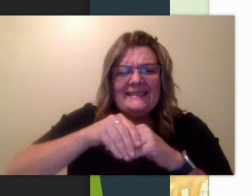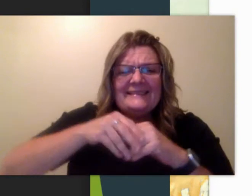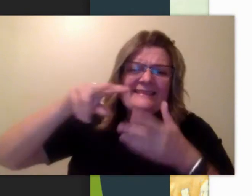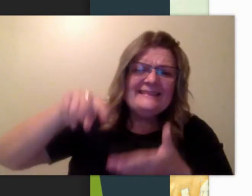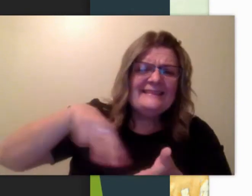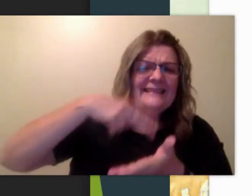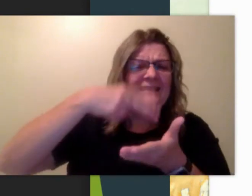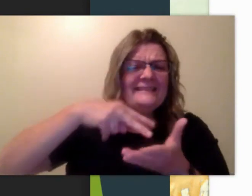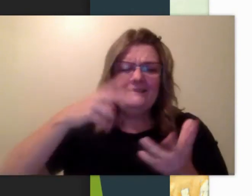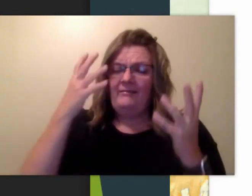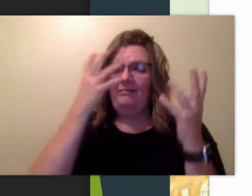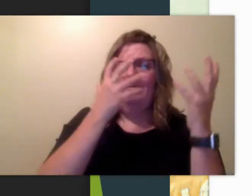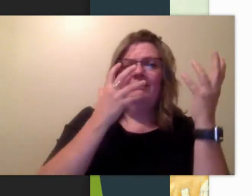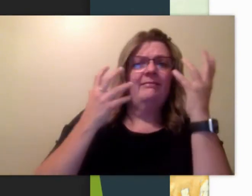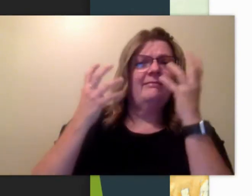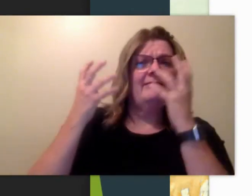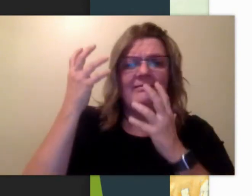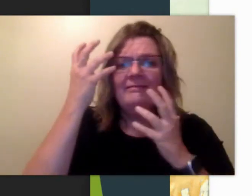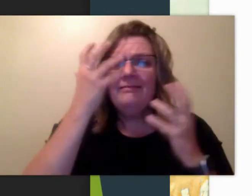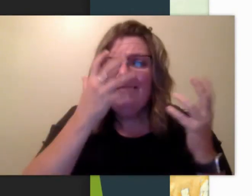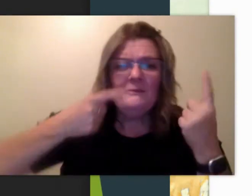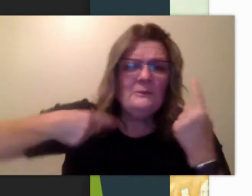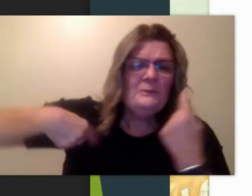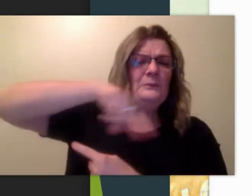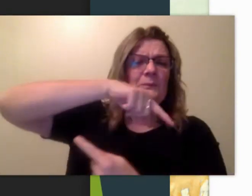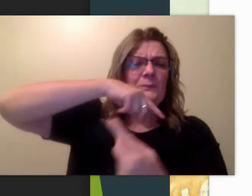hands and dance me dizzy.